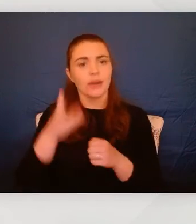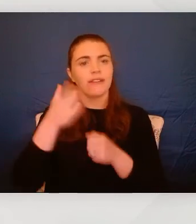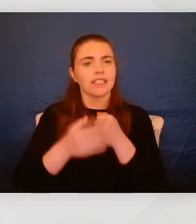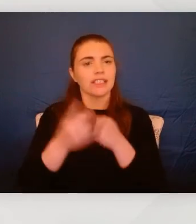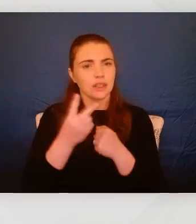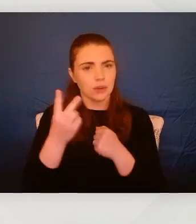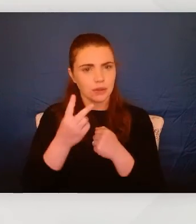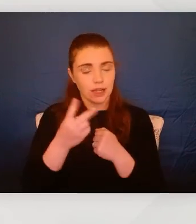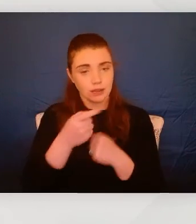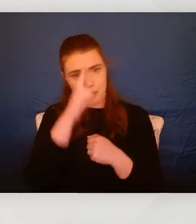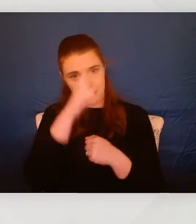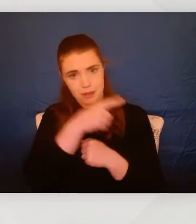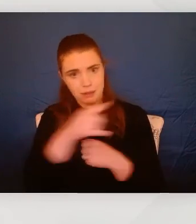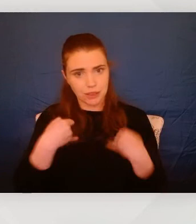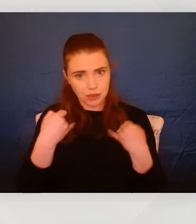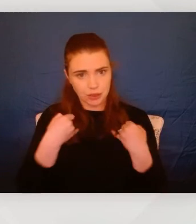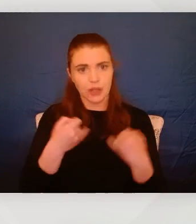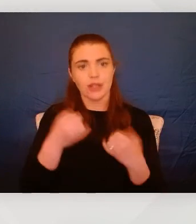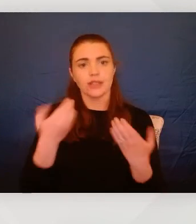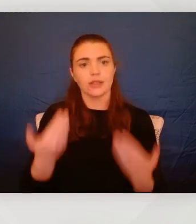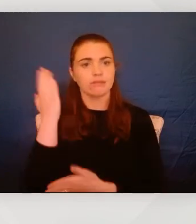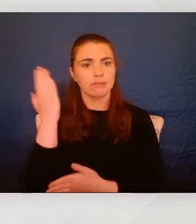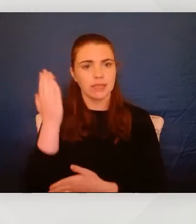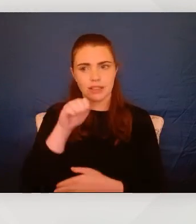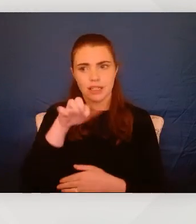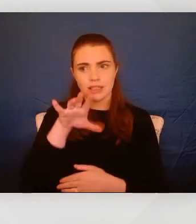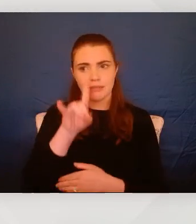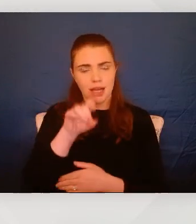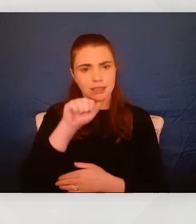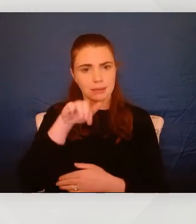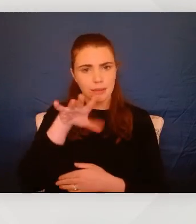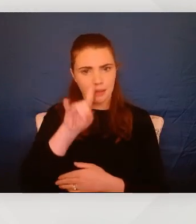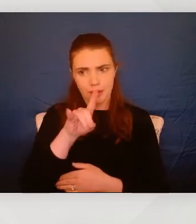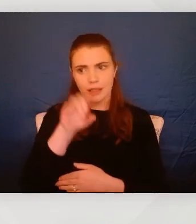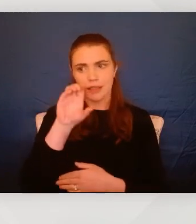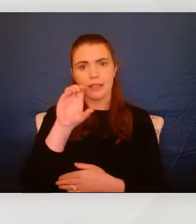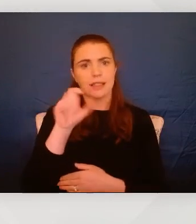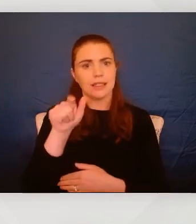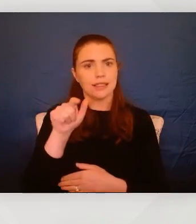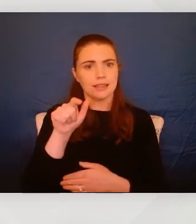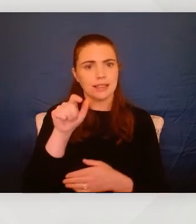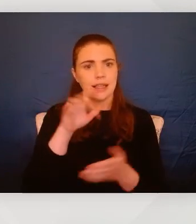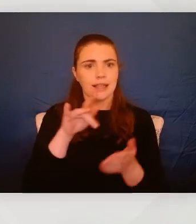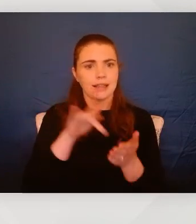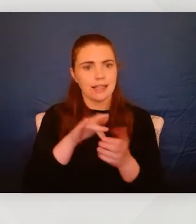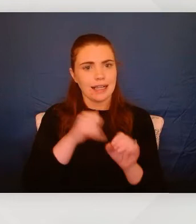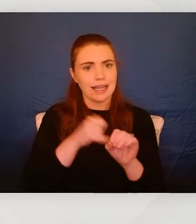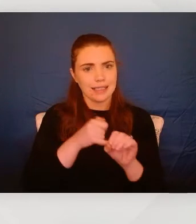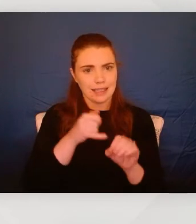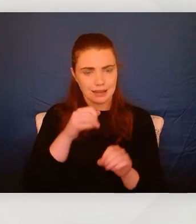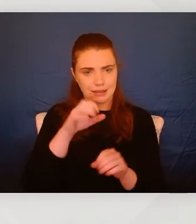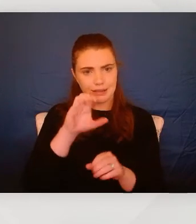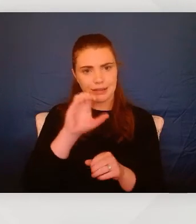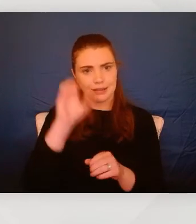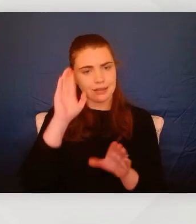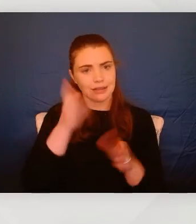the speaker today is Mark Smith. Mark's the clinical psychologist with CAMHS and also the 2020 president of the Psychological Society of